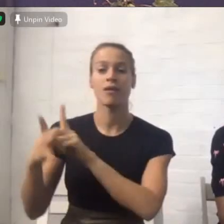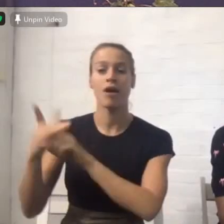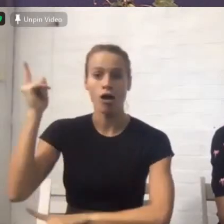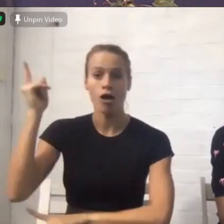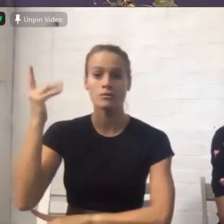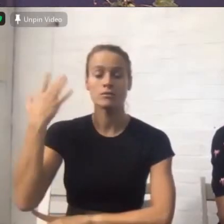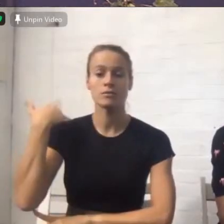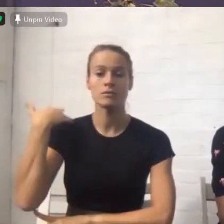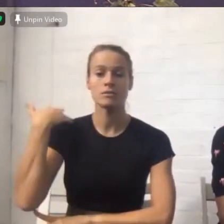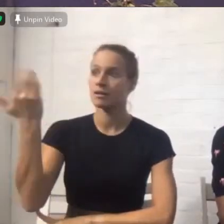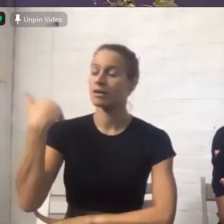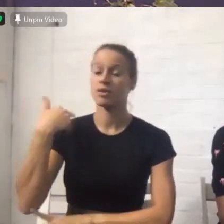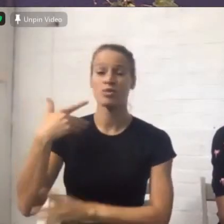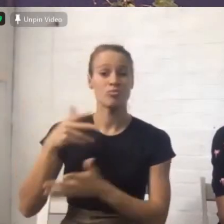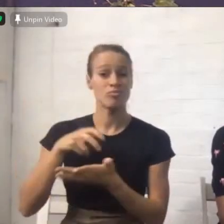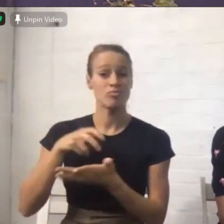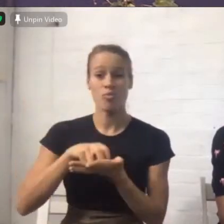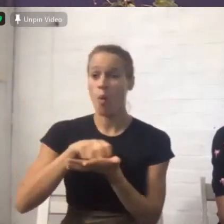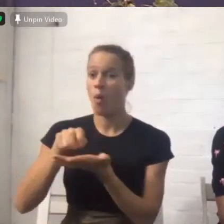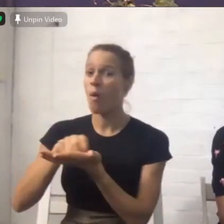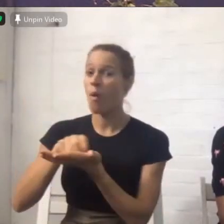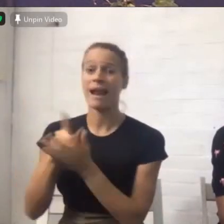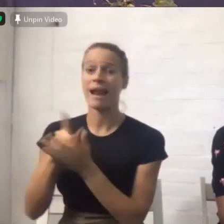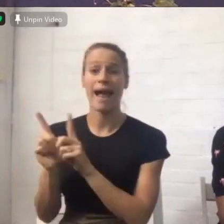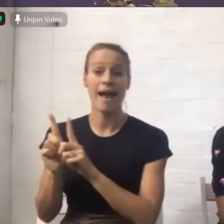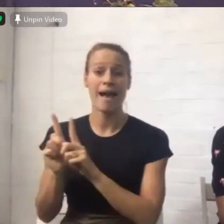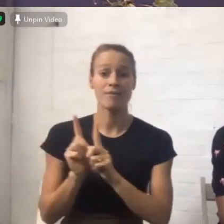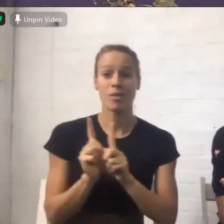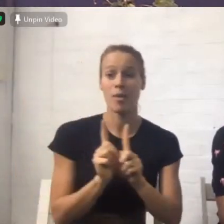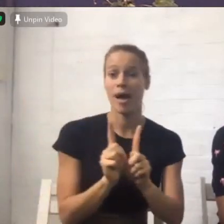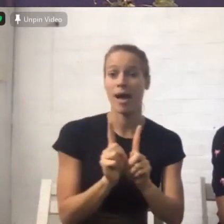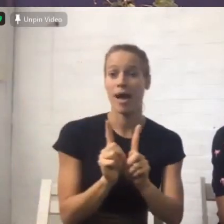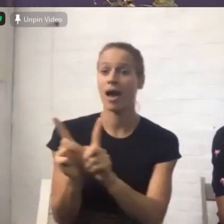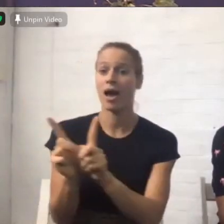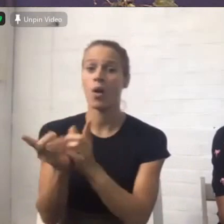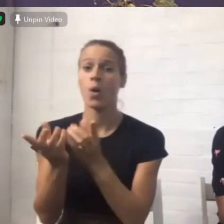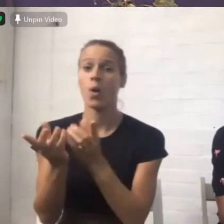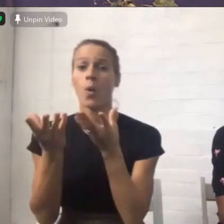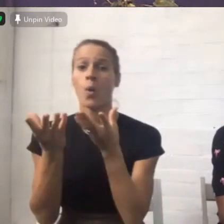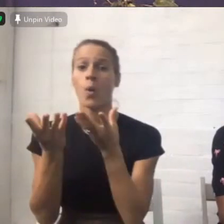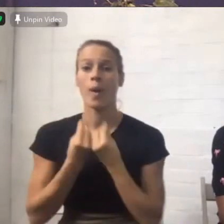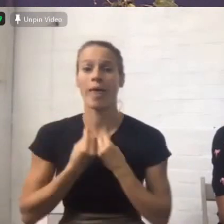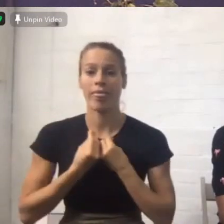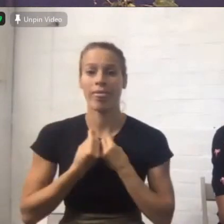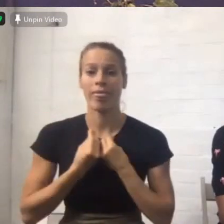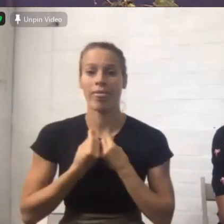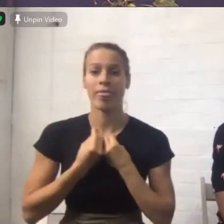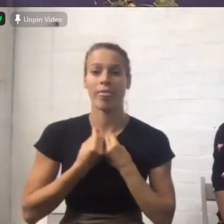you will take the peace of God everywhere with you oh glory to God